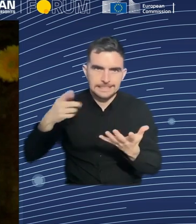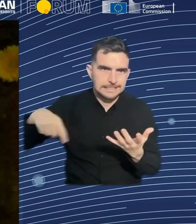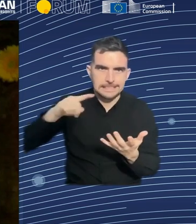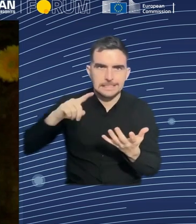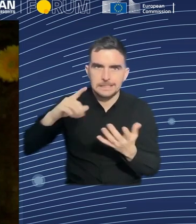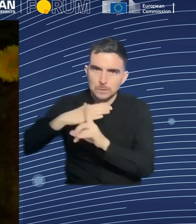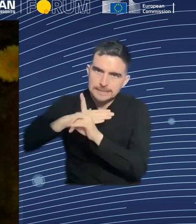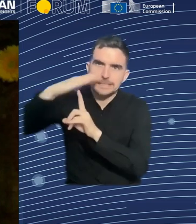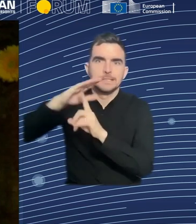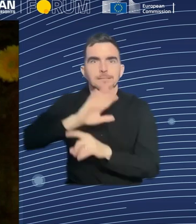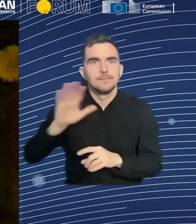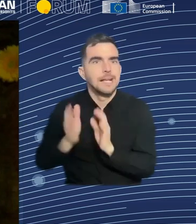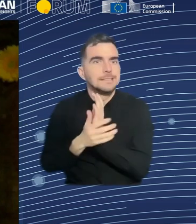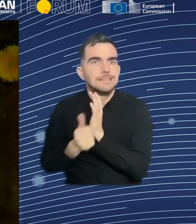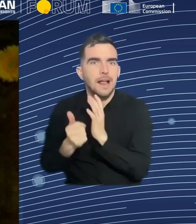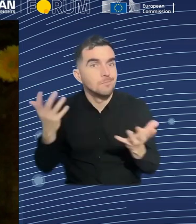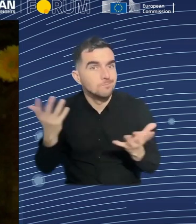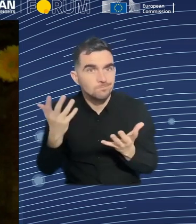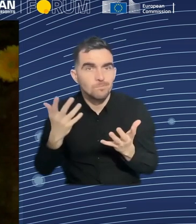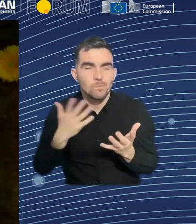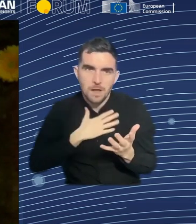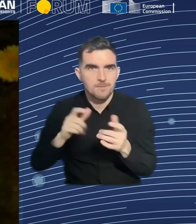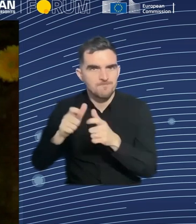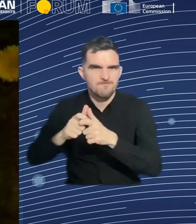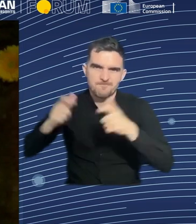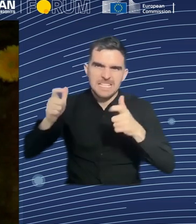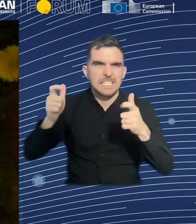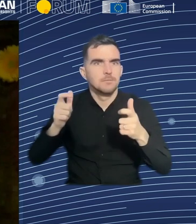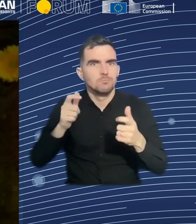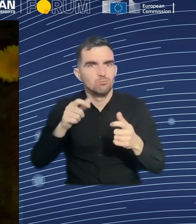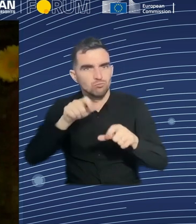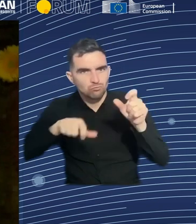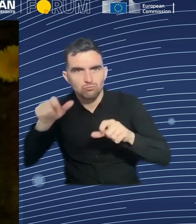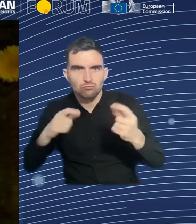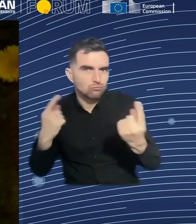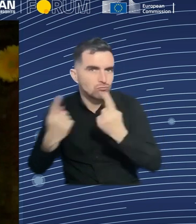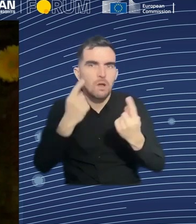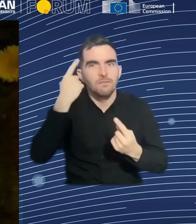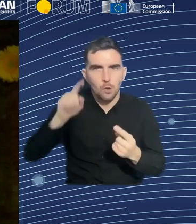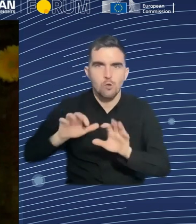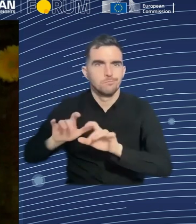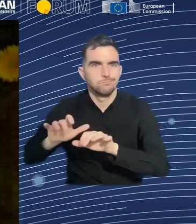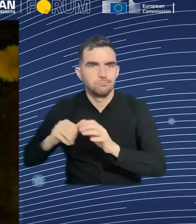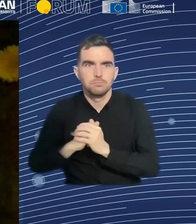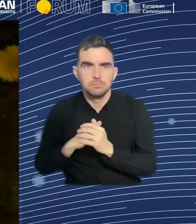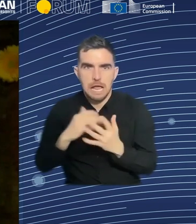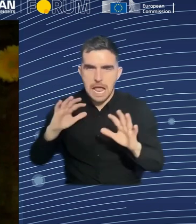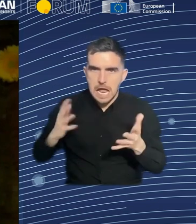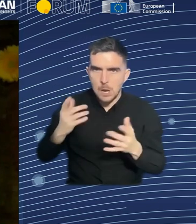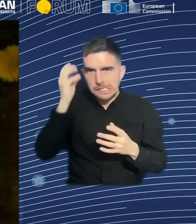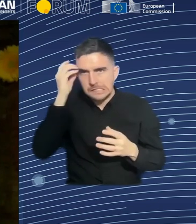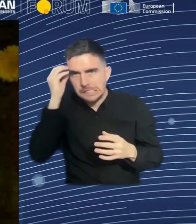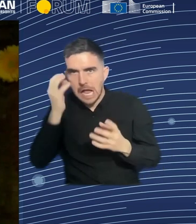was Mrs. Müller. It was very typical Mrs. Müller. And the platform didn't only provide